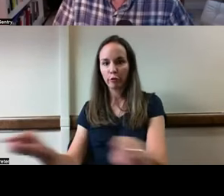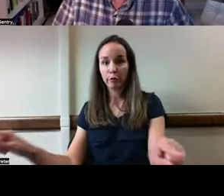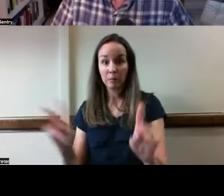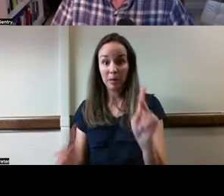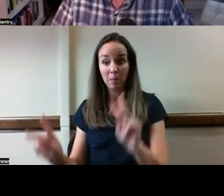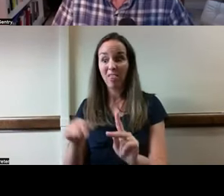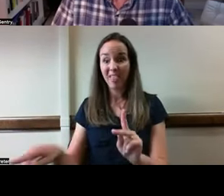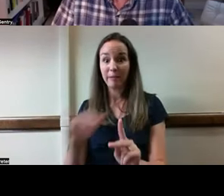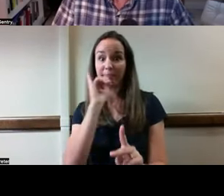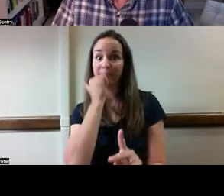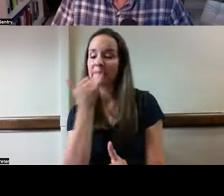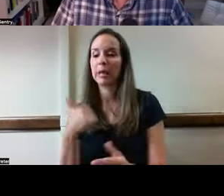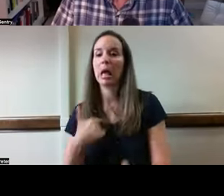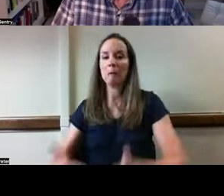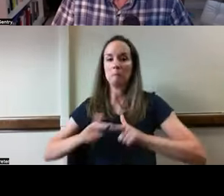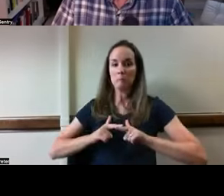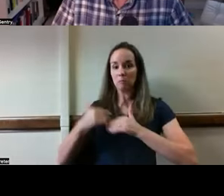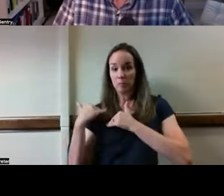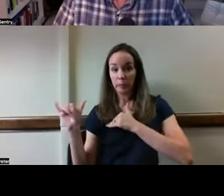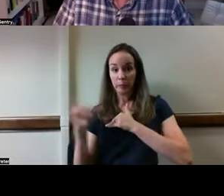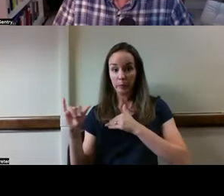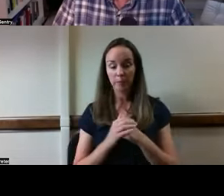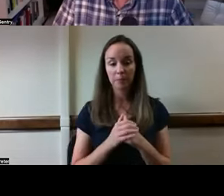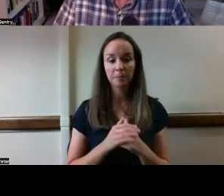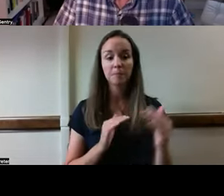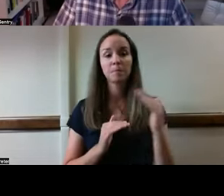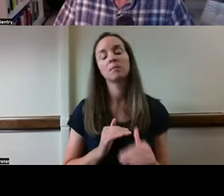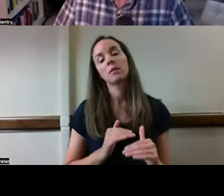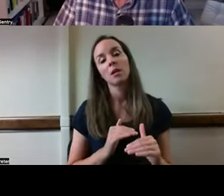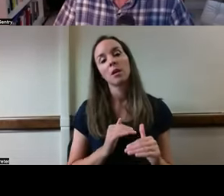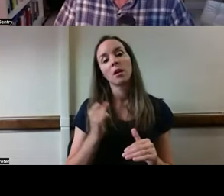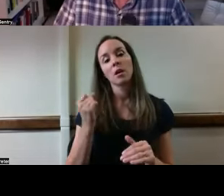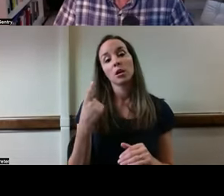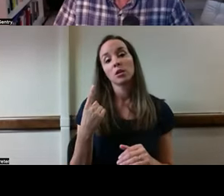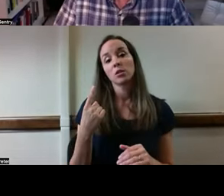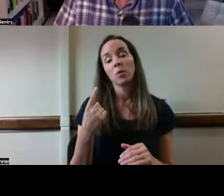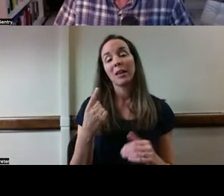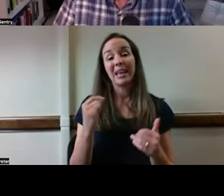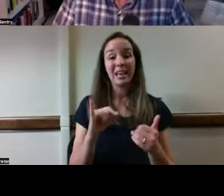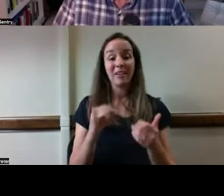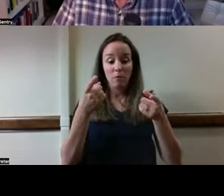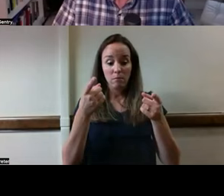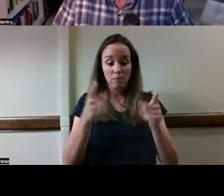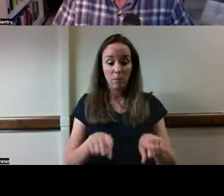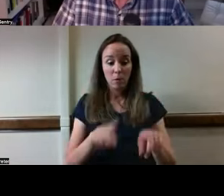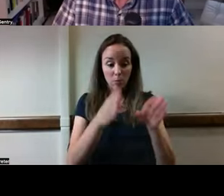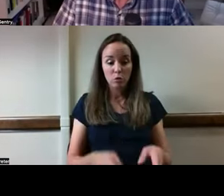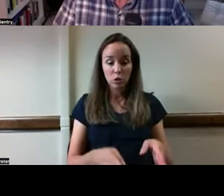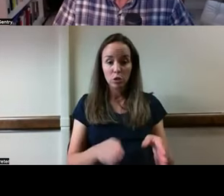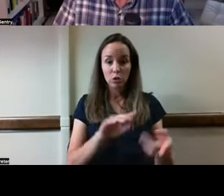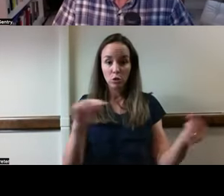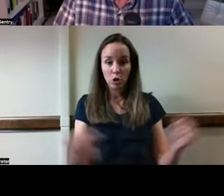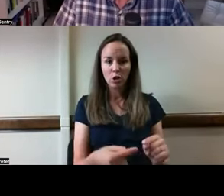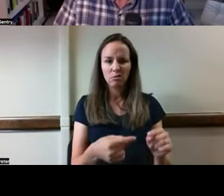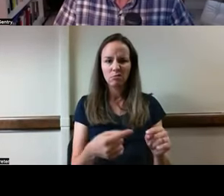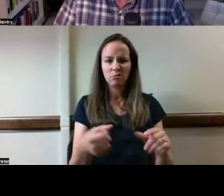In that court case, as in most legal dilemmas involving injury in a healthcare setting, these are the items that the court